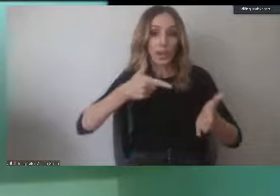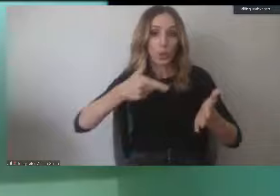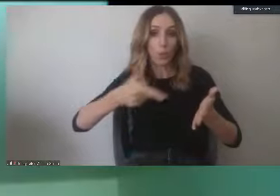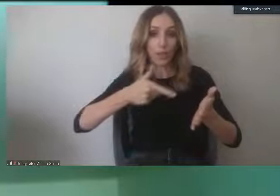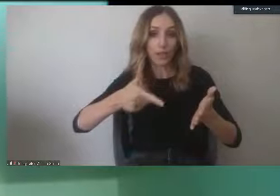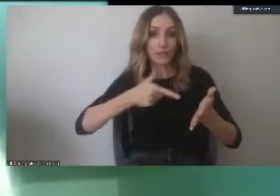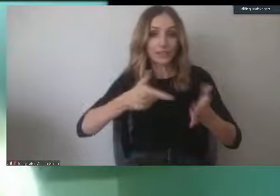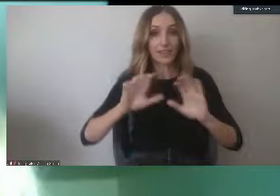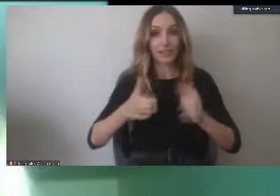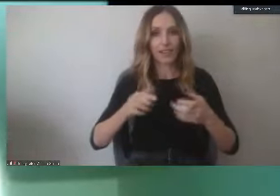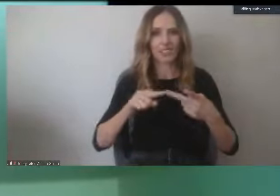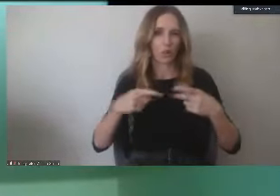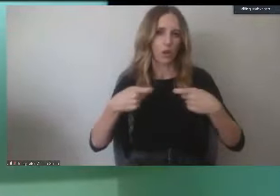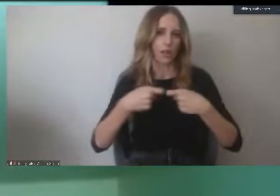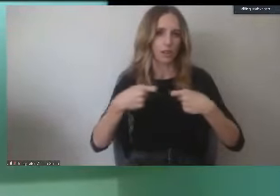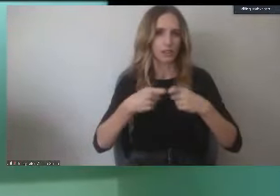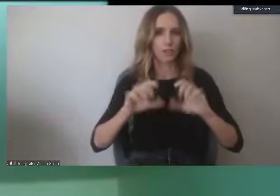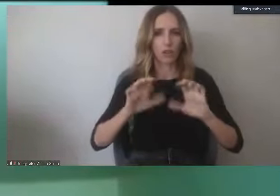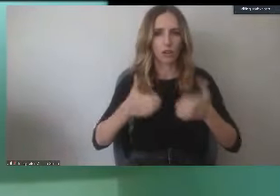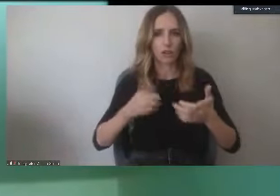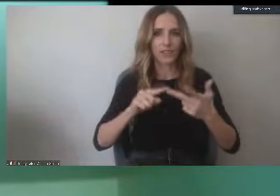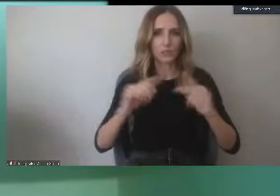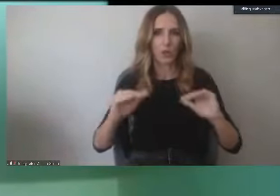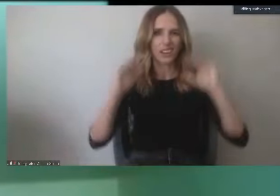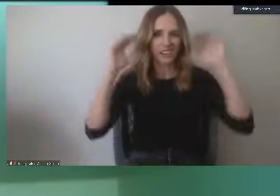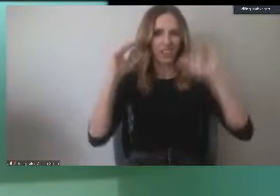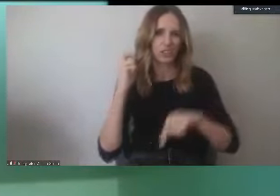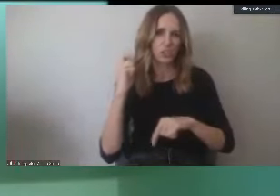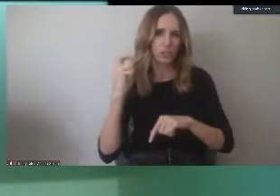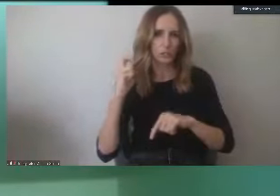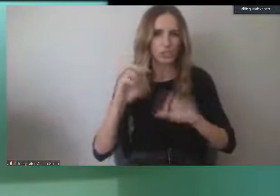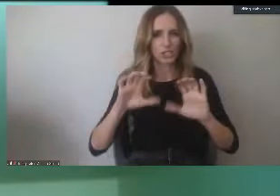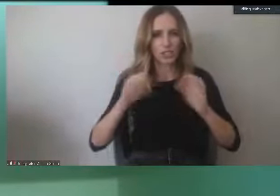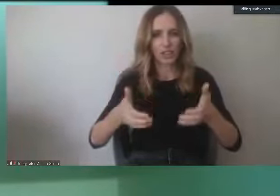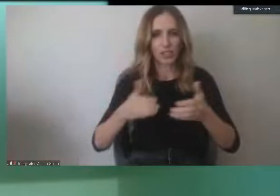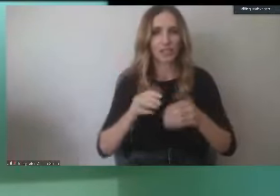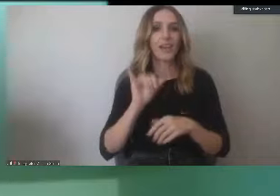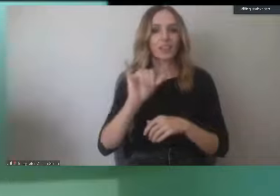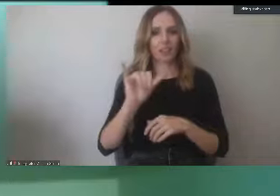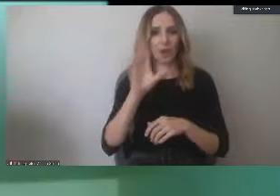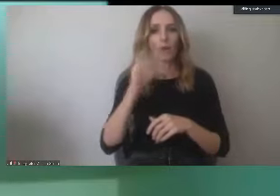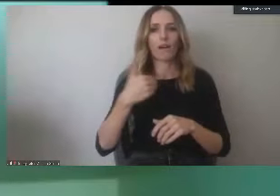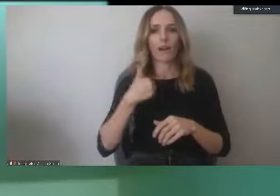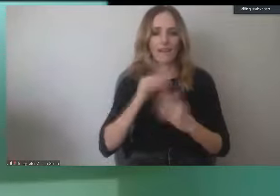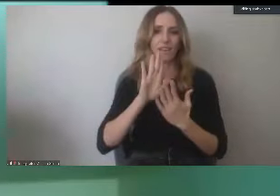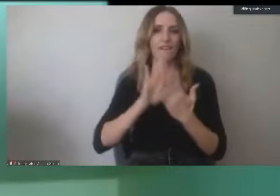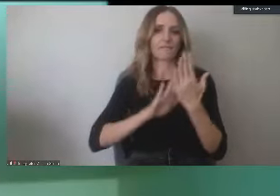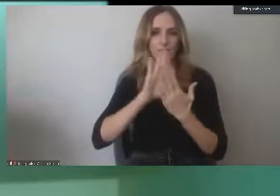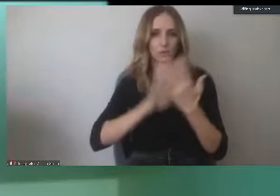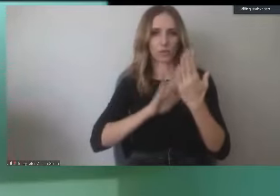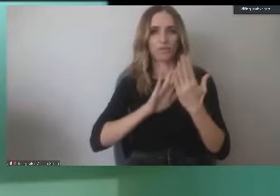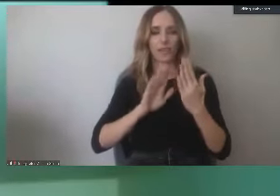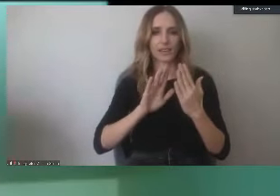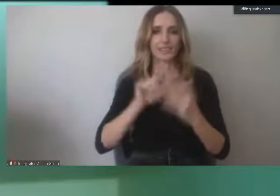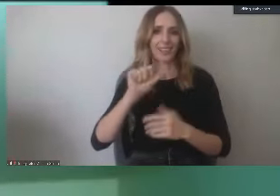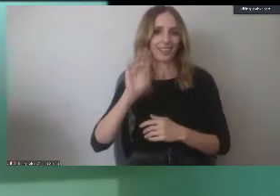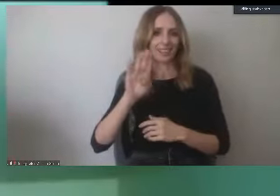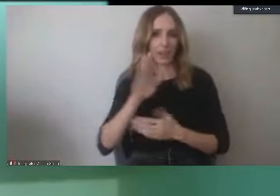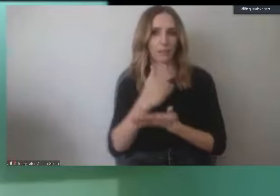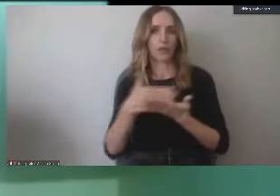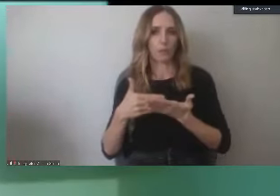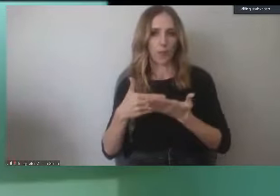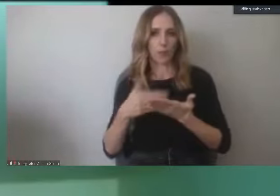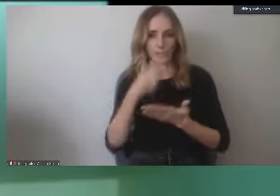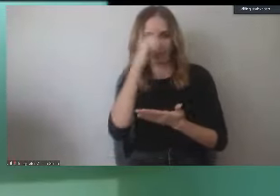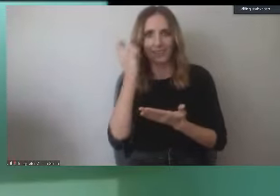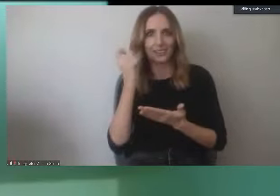an electrical class or an advanced transportation class, it will have a face-to-face lab component, because there's no other way for students